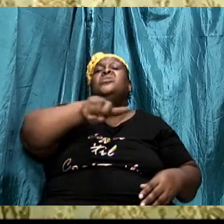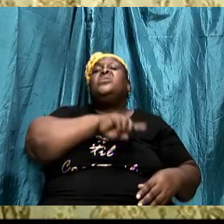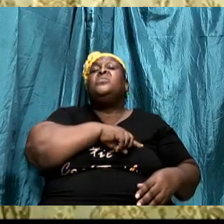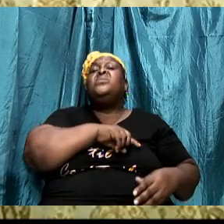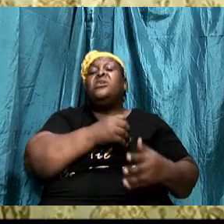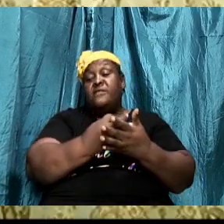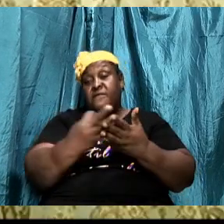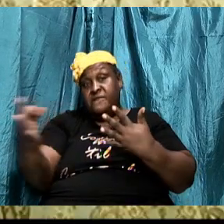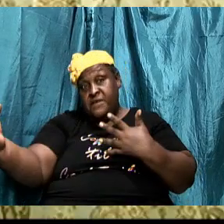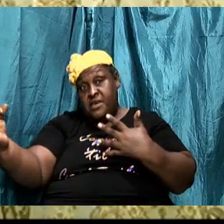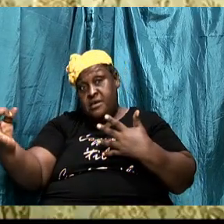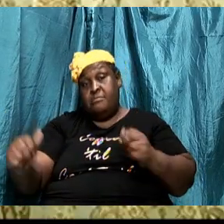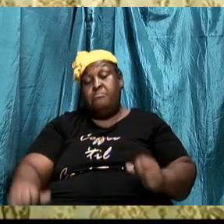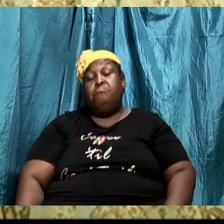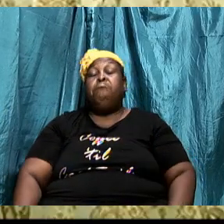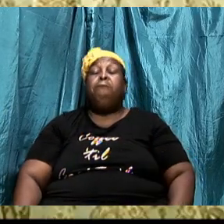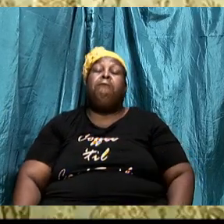fail.